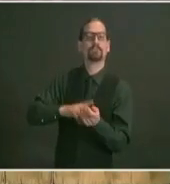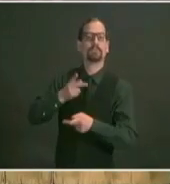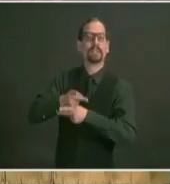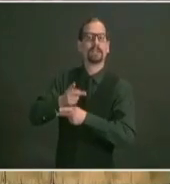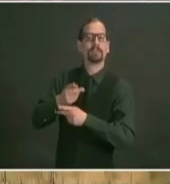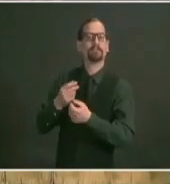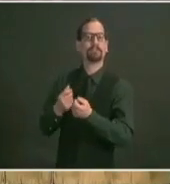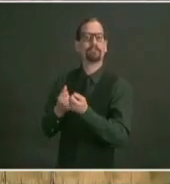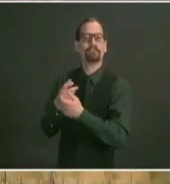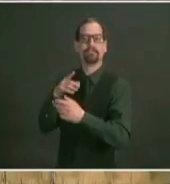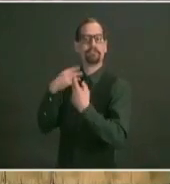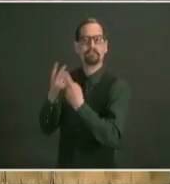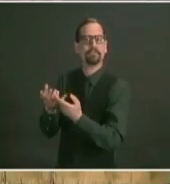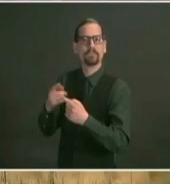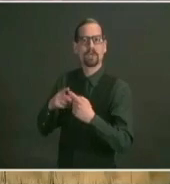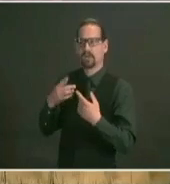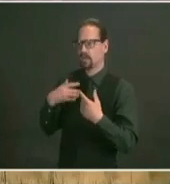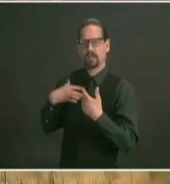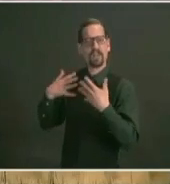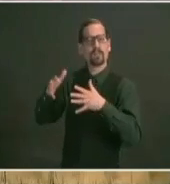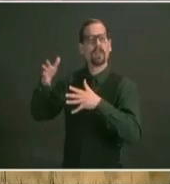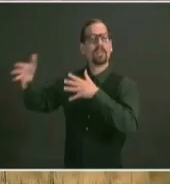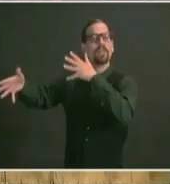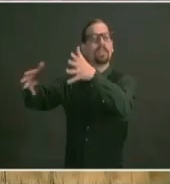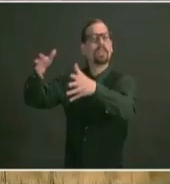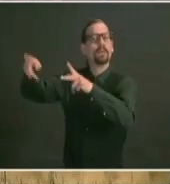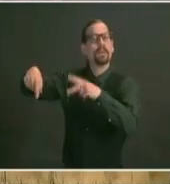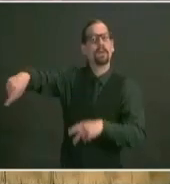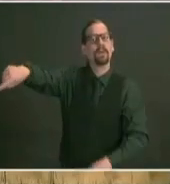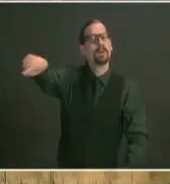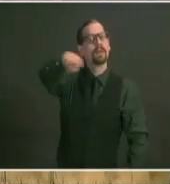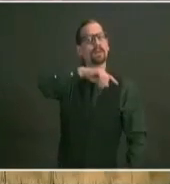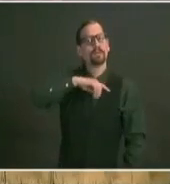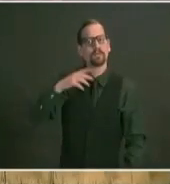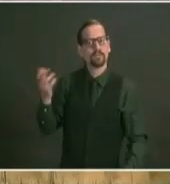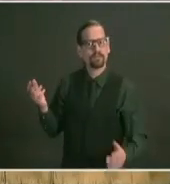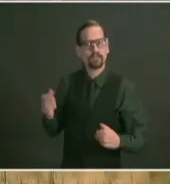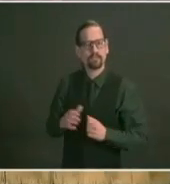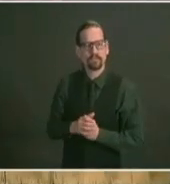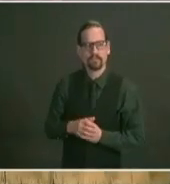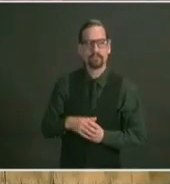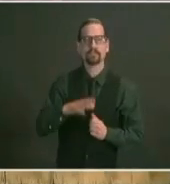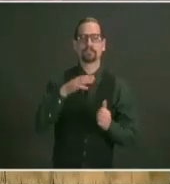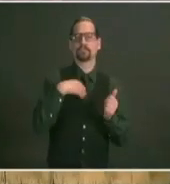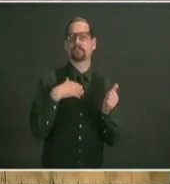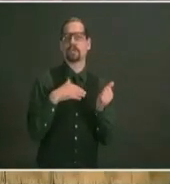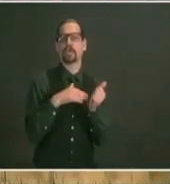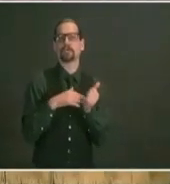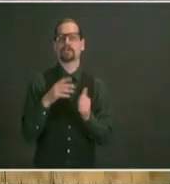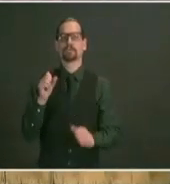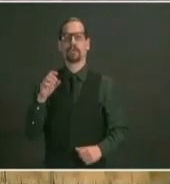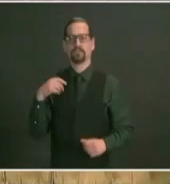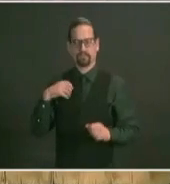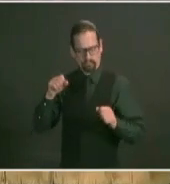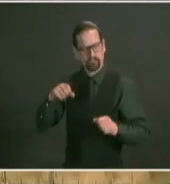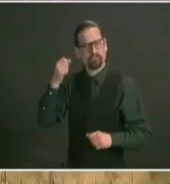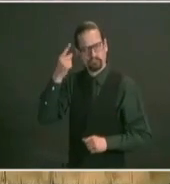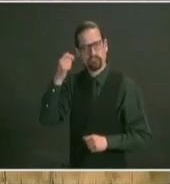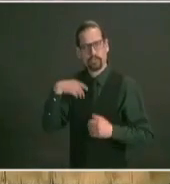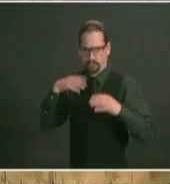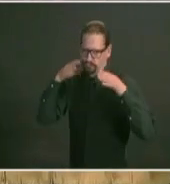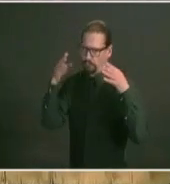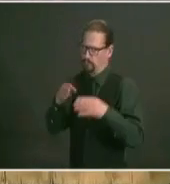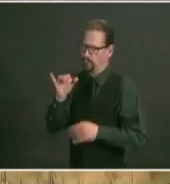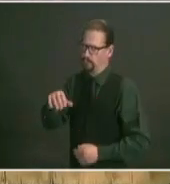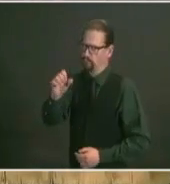important focus that we have the link that had been shared previously were so we could have the